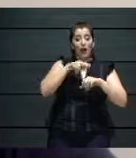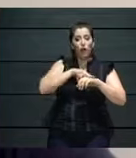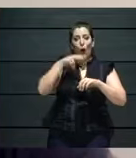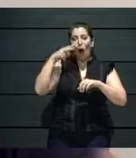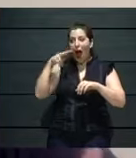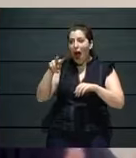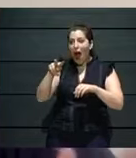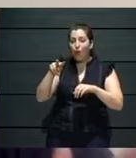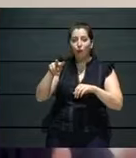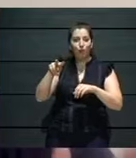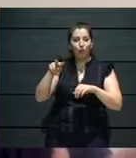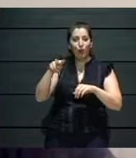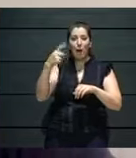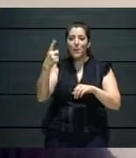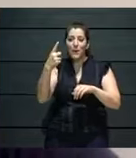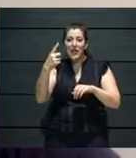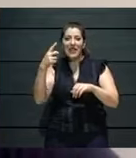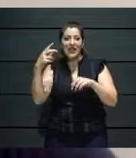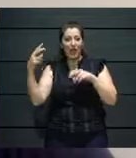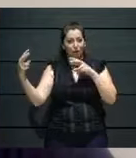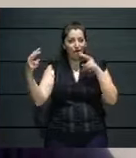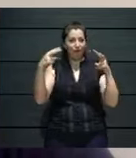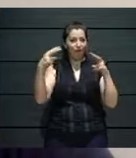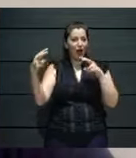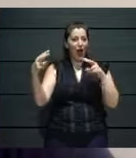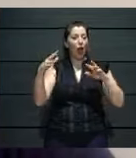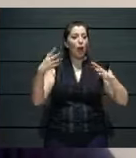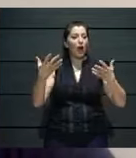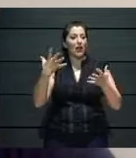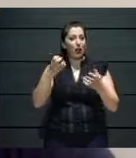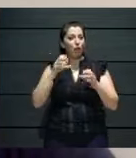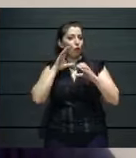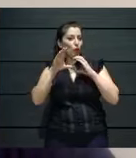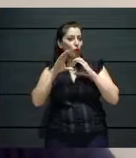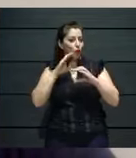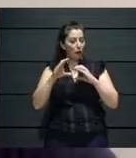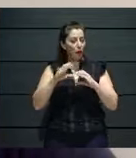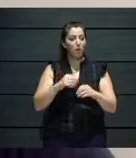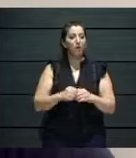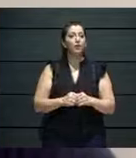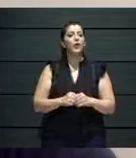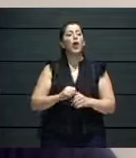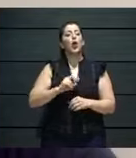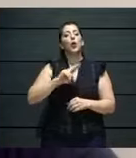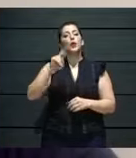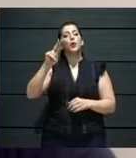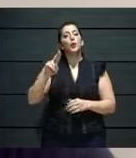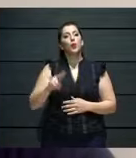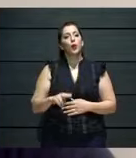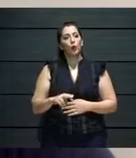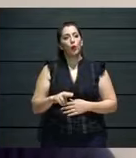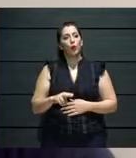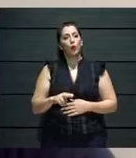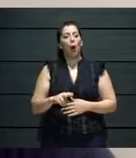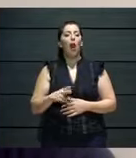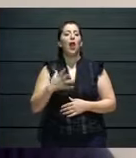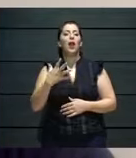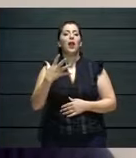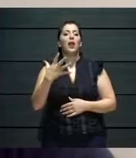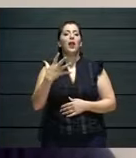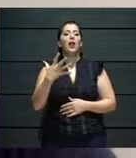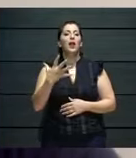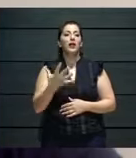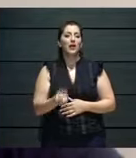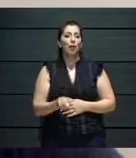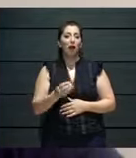enter in Zoom, and then can see a little show our ensemble made, or one of our ensemble members made in their own living room via